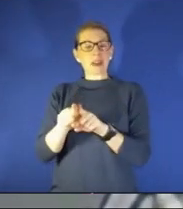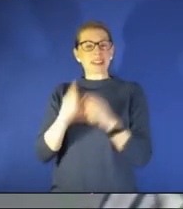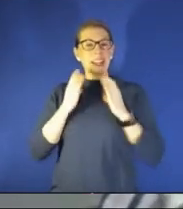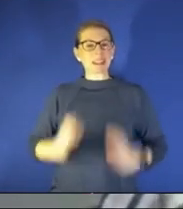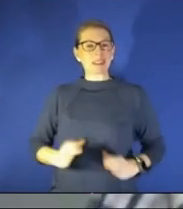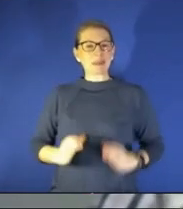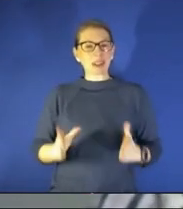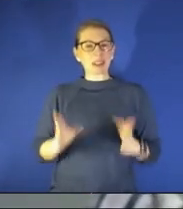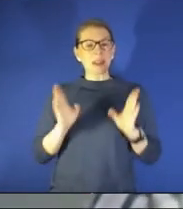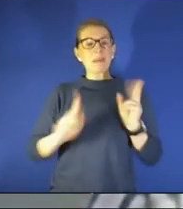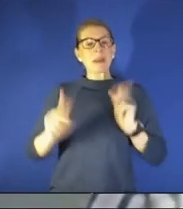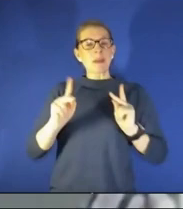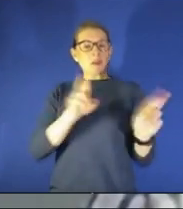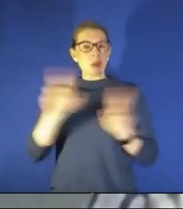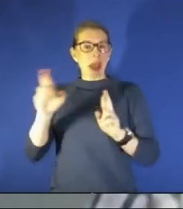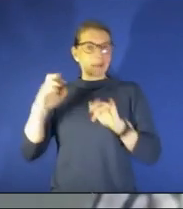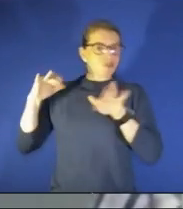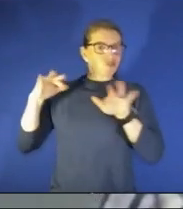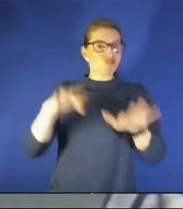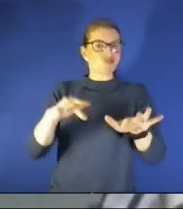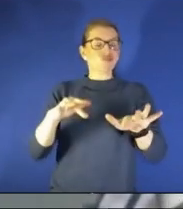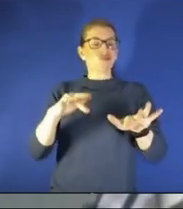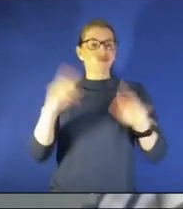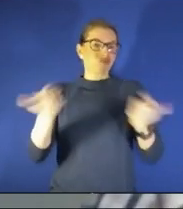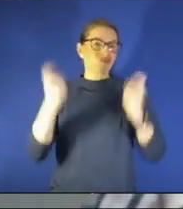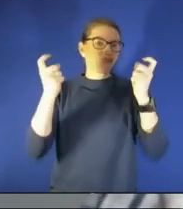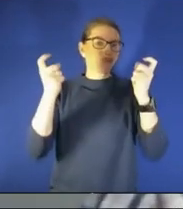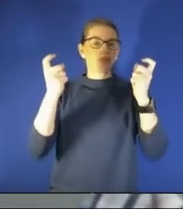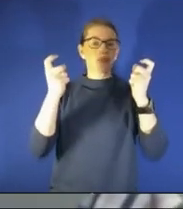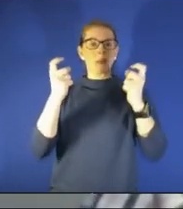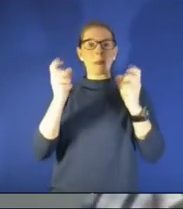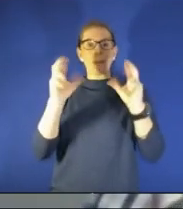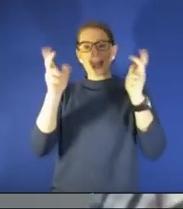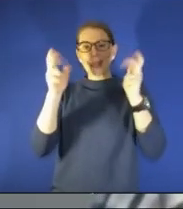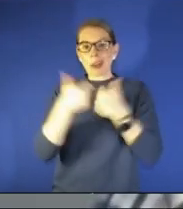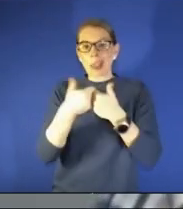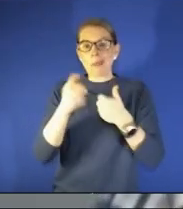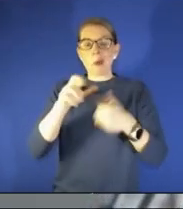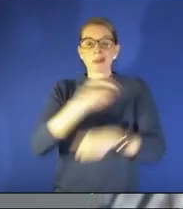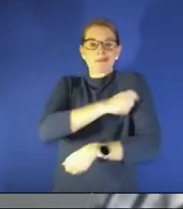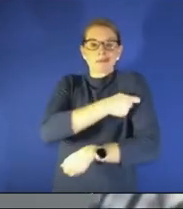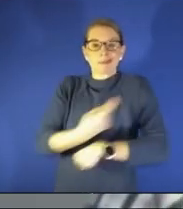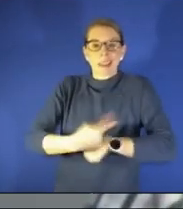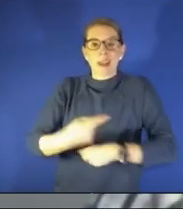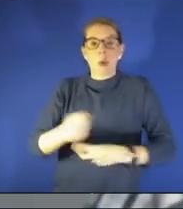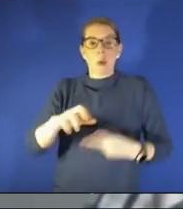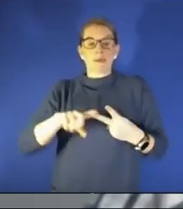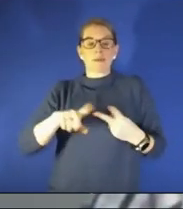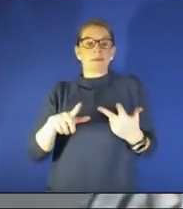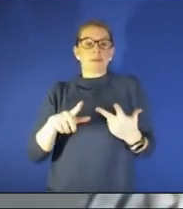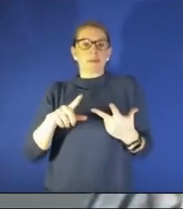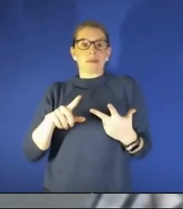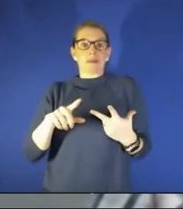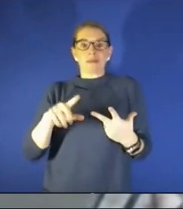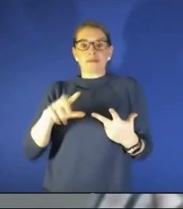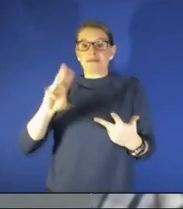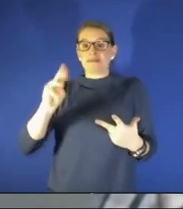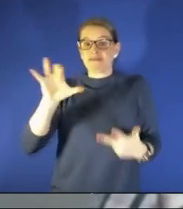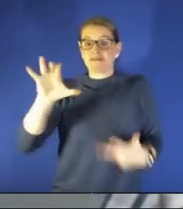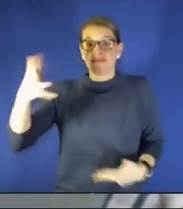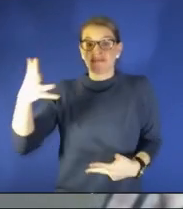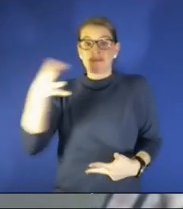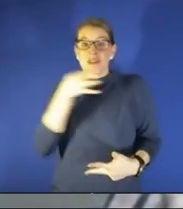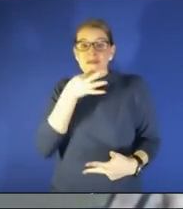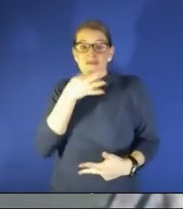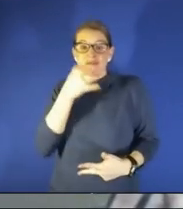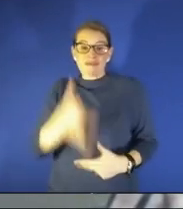and celebrate saint patrick's day or basketball games or uh you know cinco de mayo it's coming up uh the